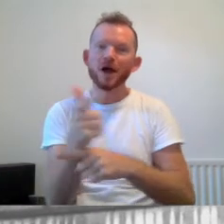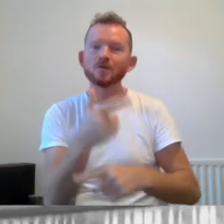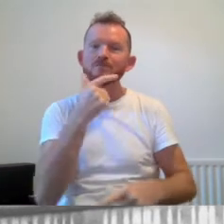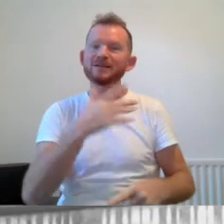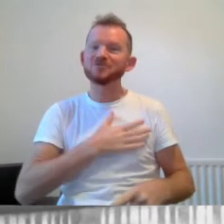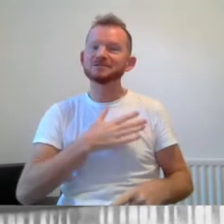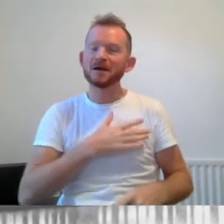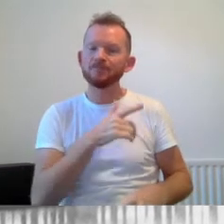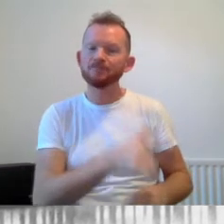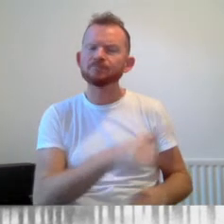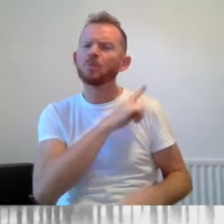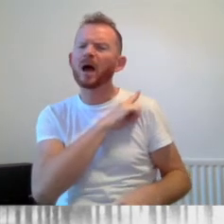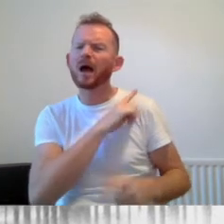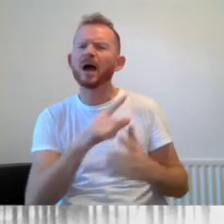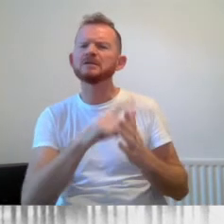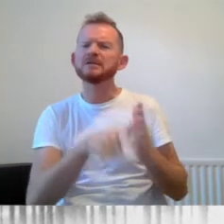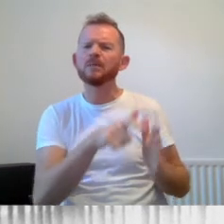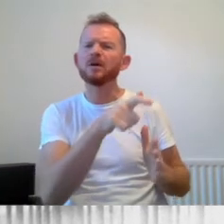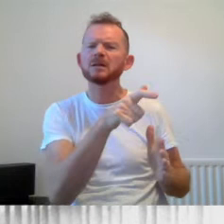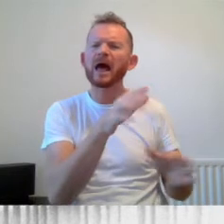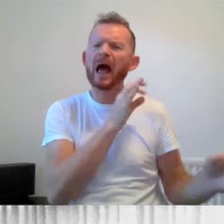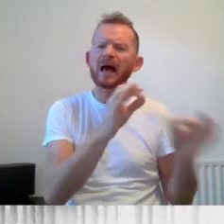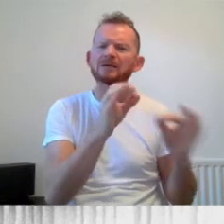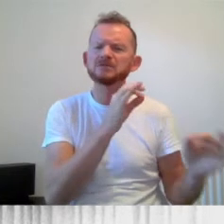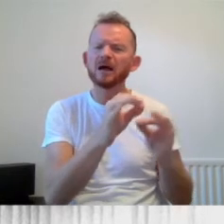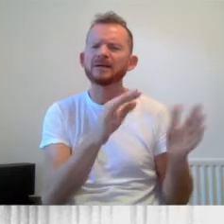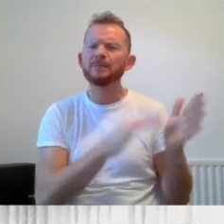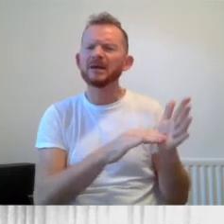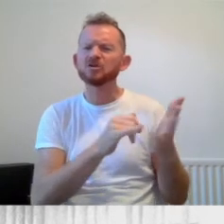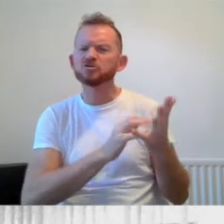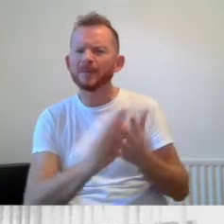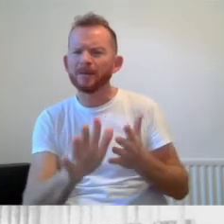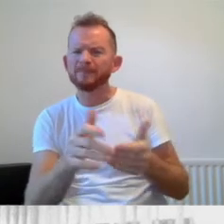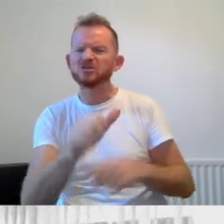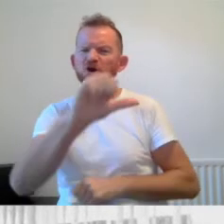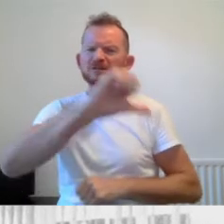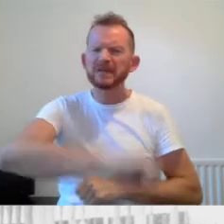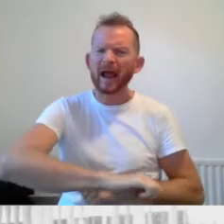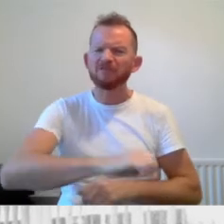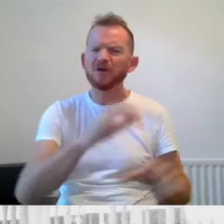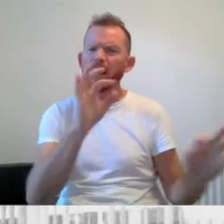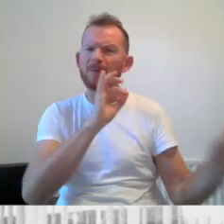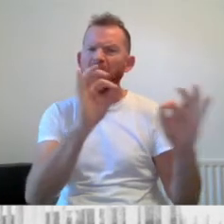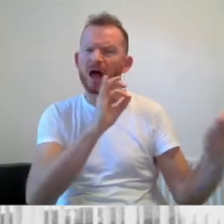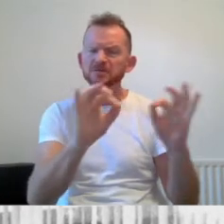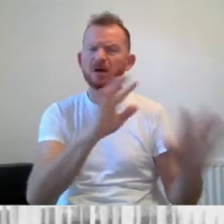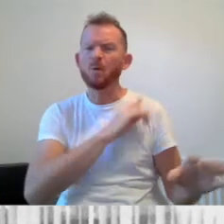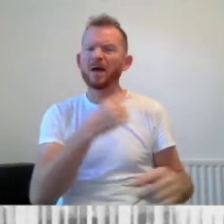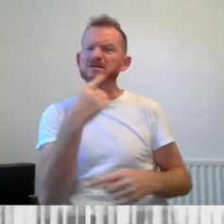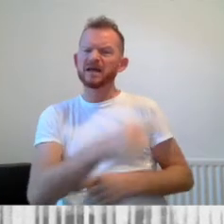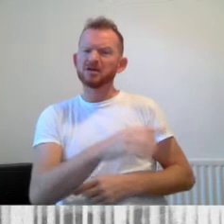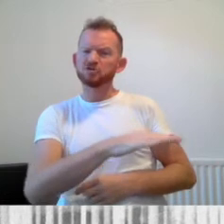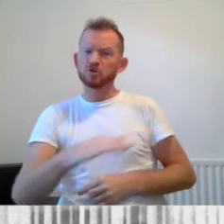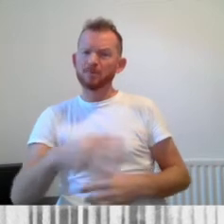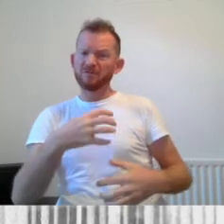This was because a disabled actor, Nabeel Shaban, had been turned down for a part because it was said children would be frightened